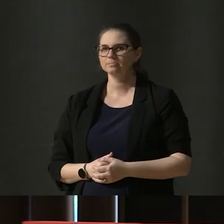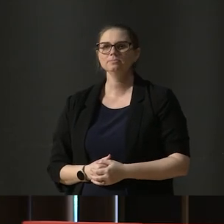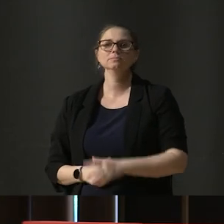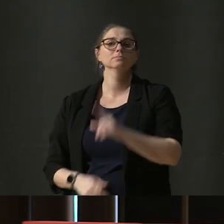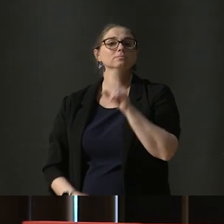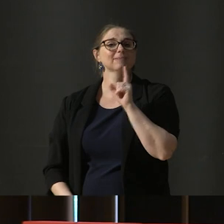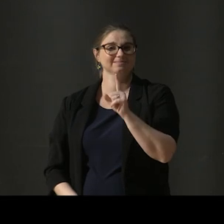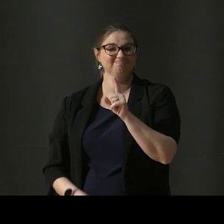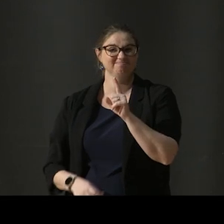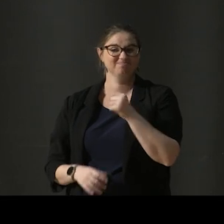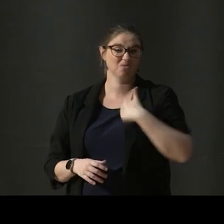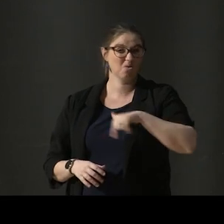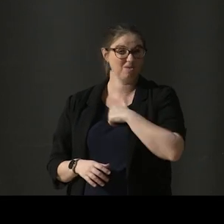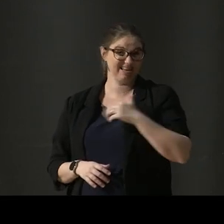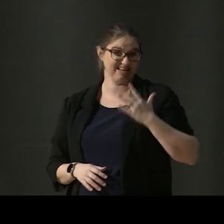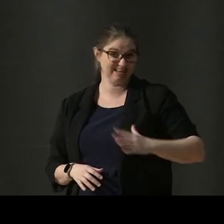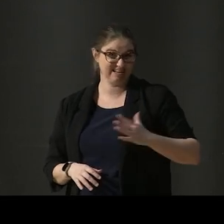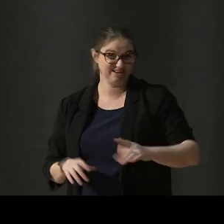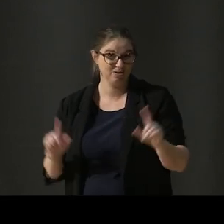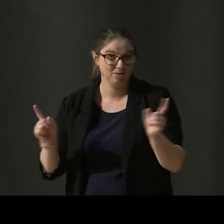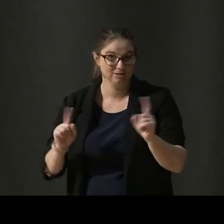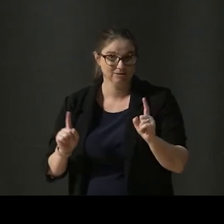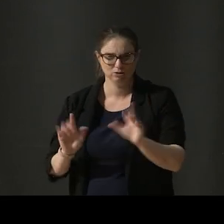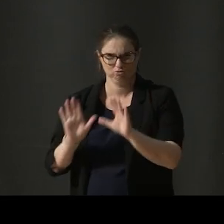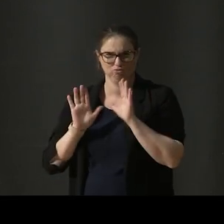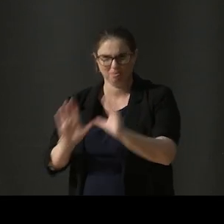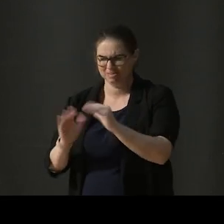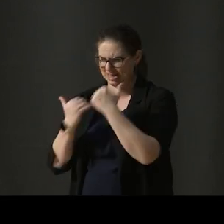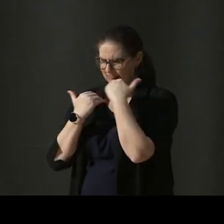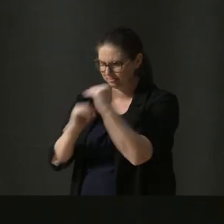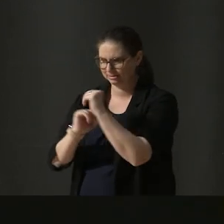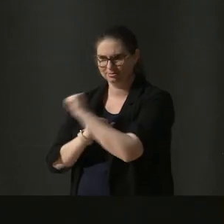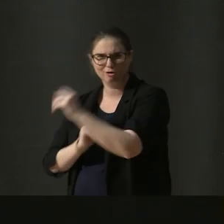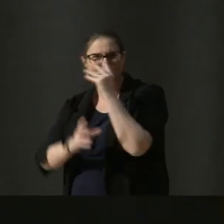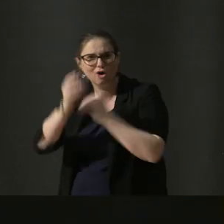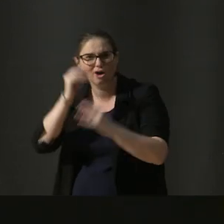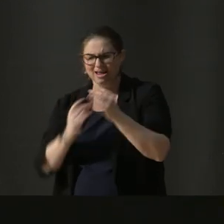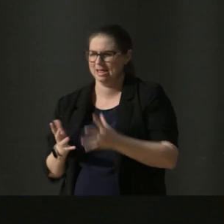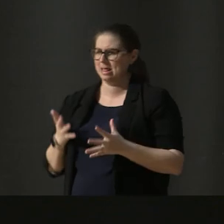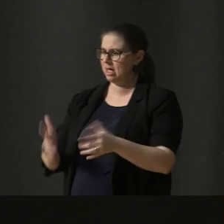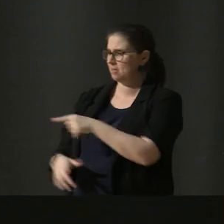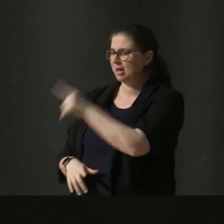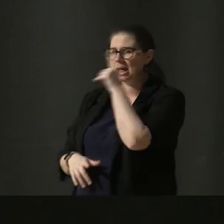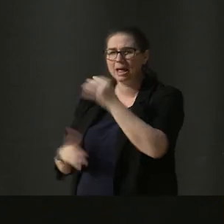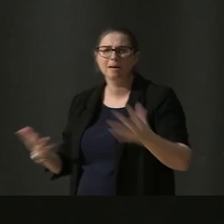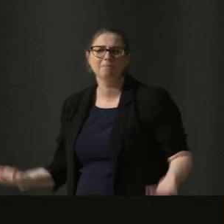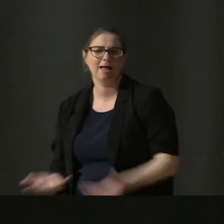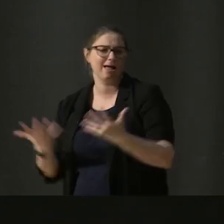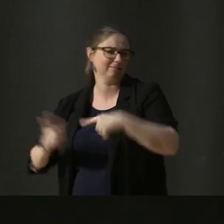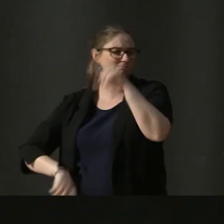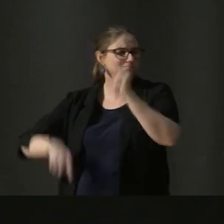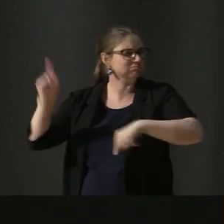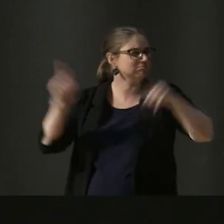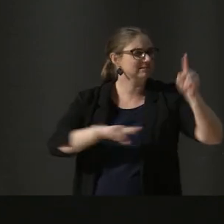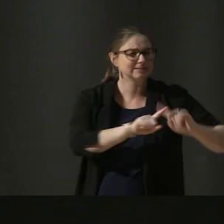we need to stop confining the scope of learning. Let them play Beethoven, Beatles, Beyonce,